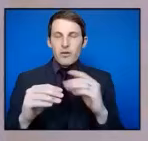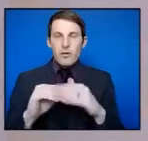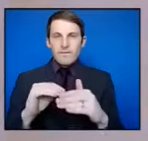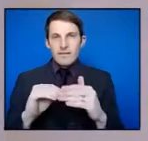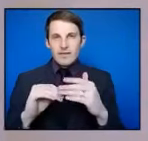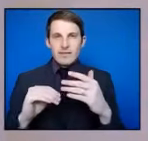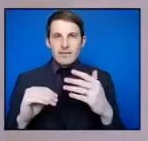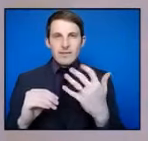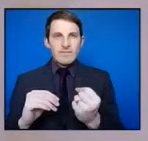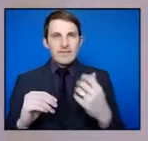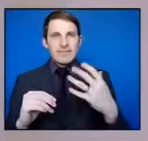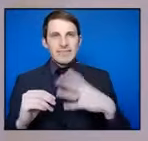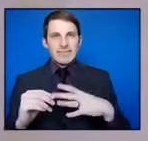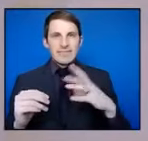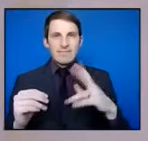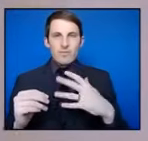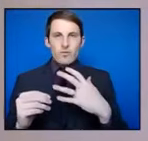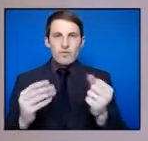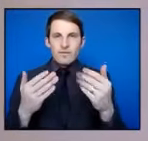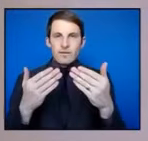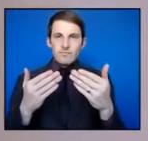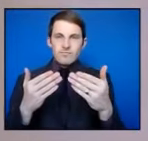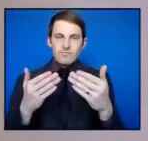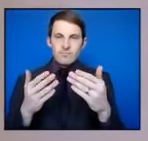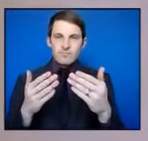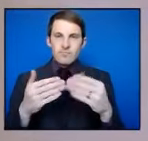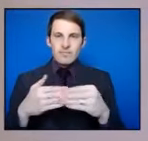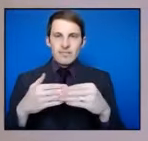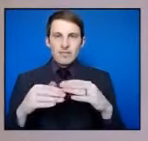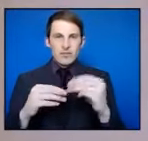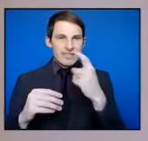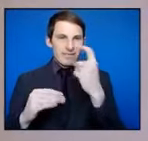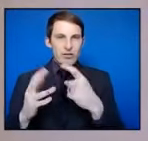breadth in the severity of those is, of course,